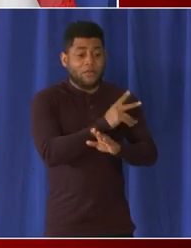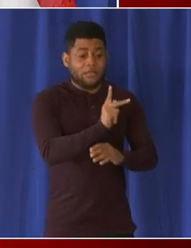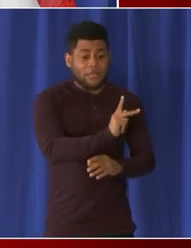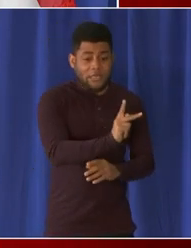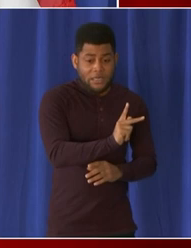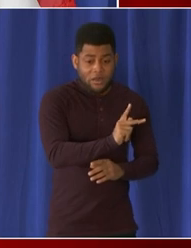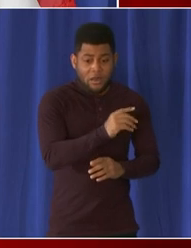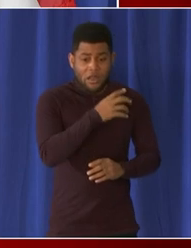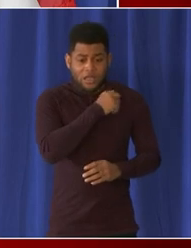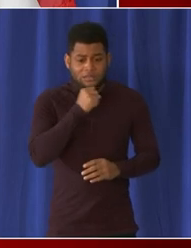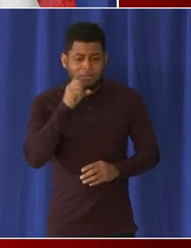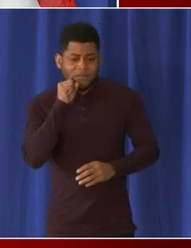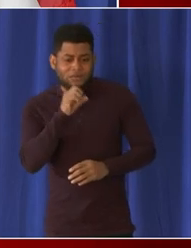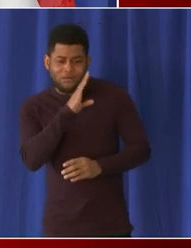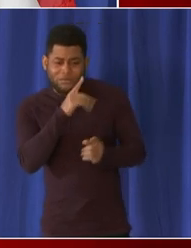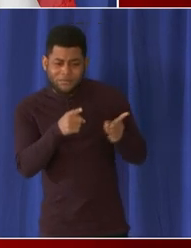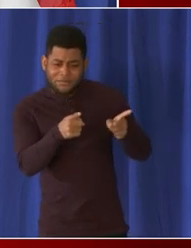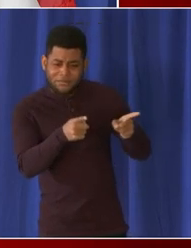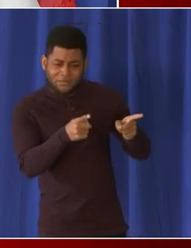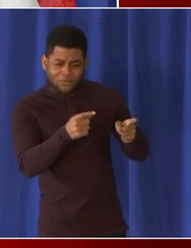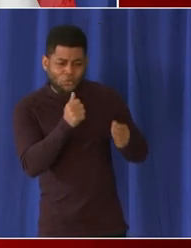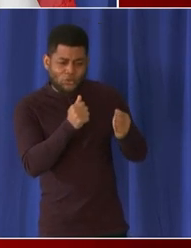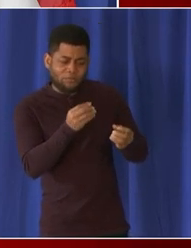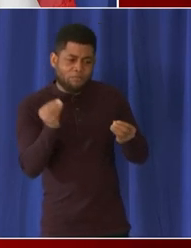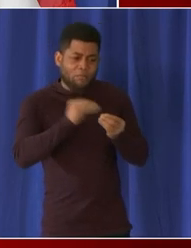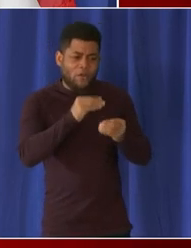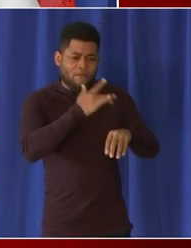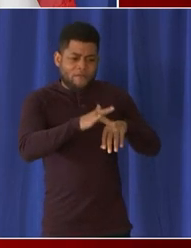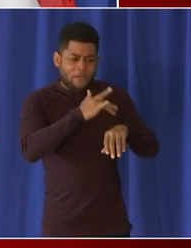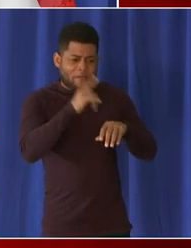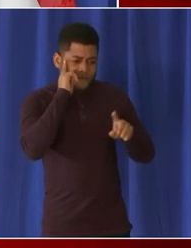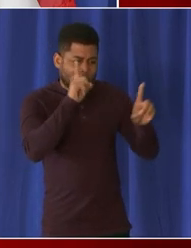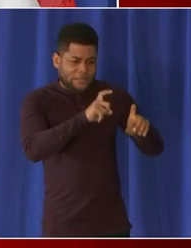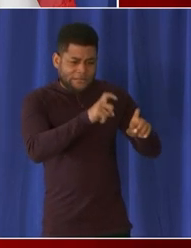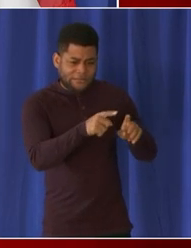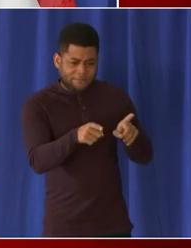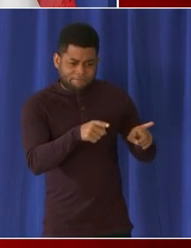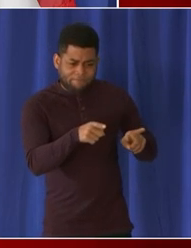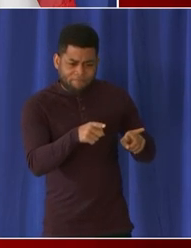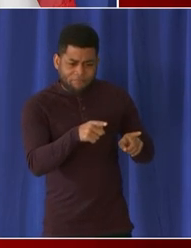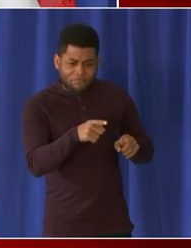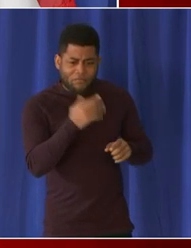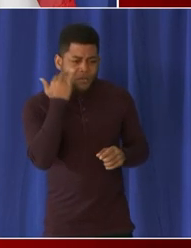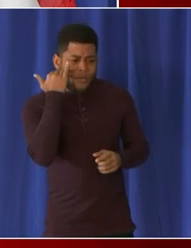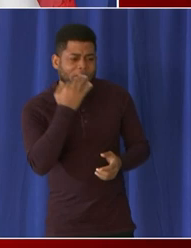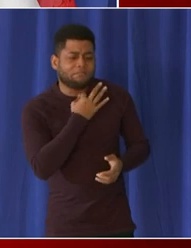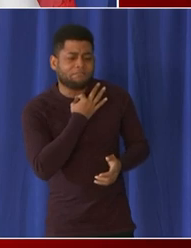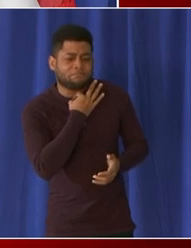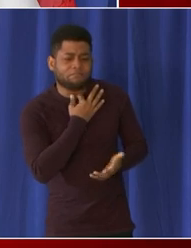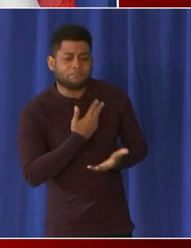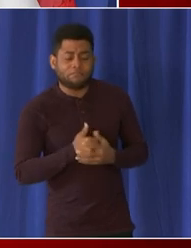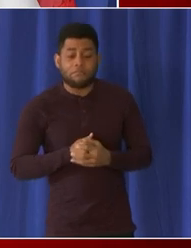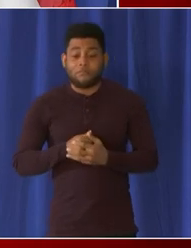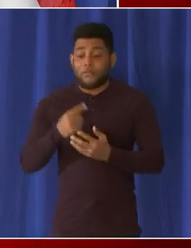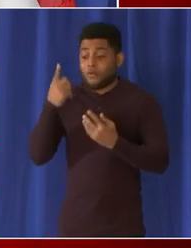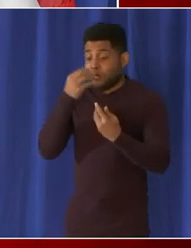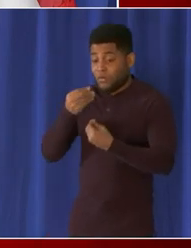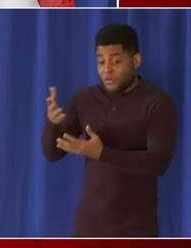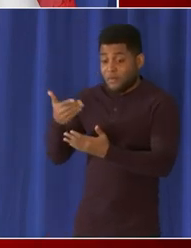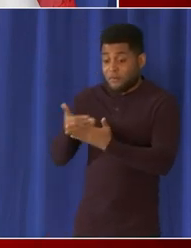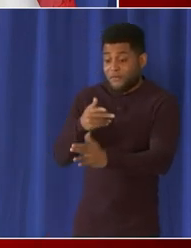available than to the rest of us why is that our pre-k kids are are unvaccinated in our schools